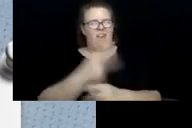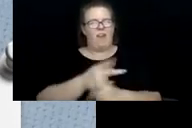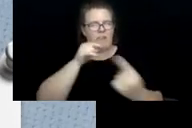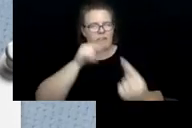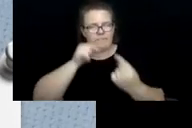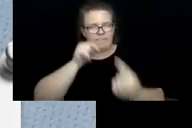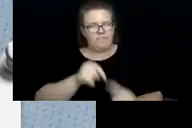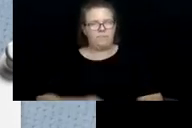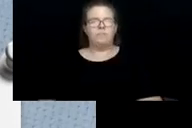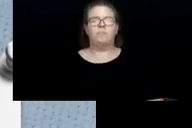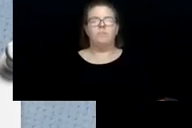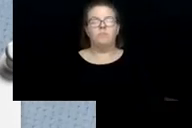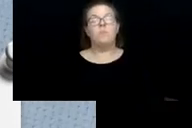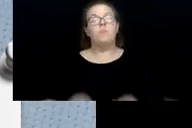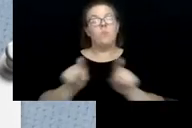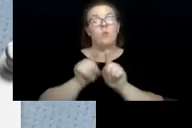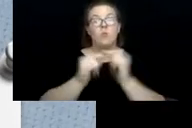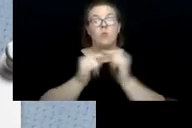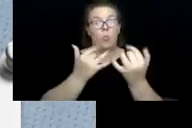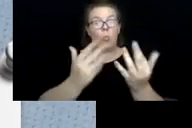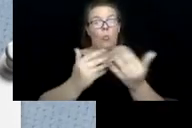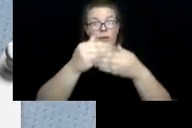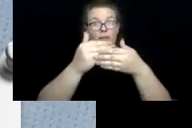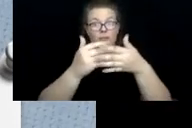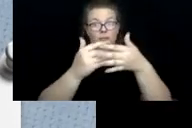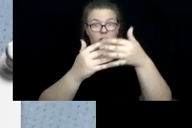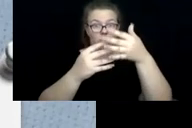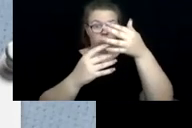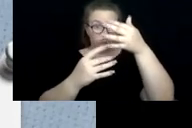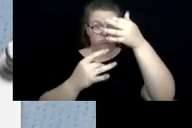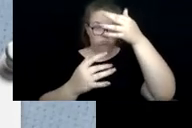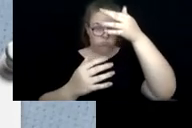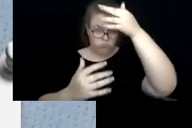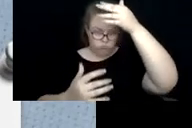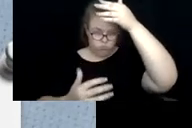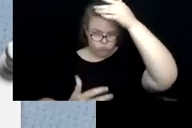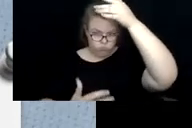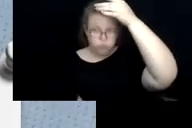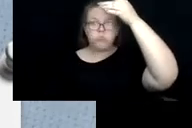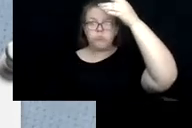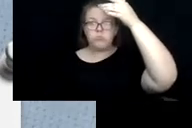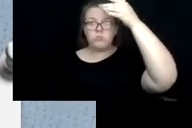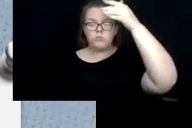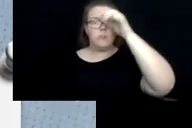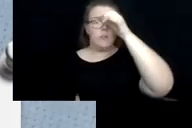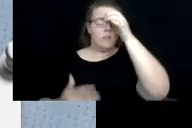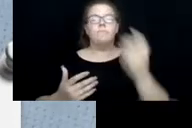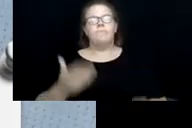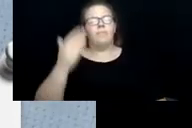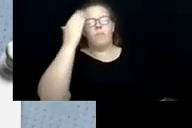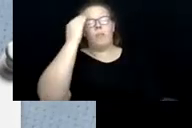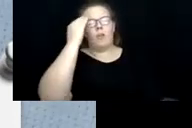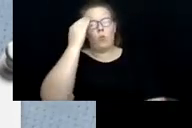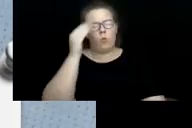Additionally, our waiting list has grown and grown and grown here in Onondaga County. And I know that it is